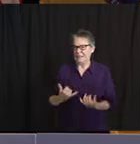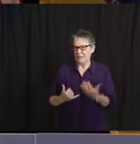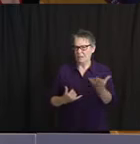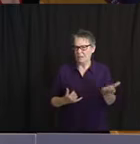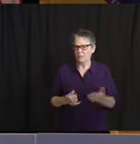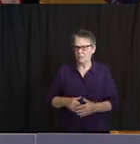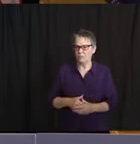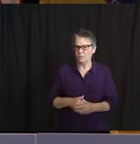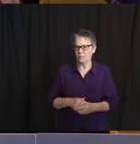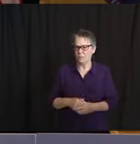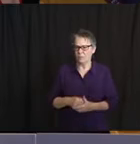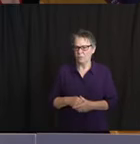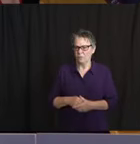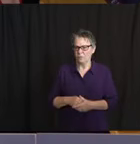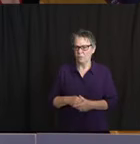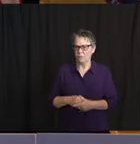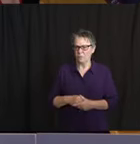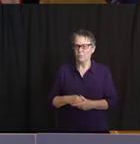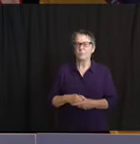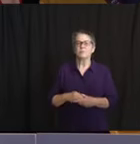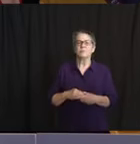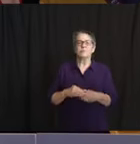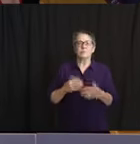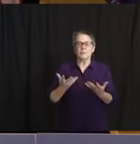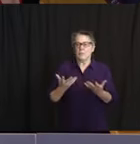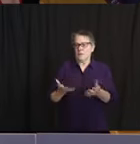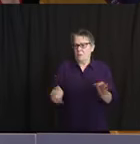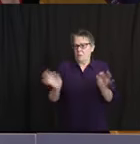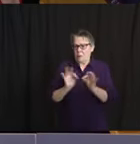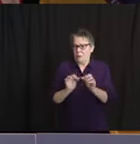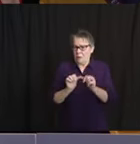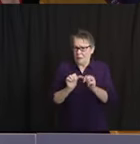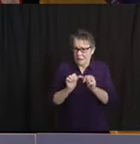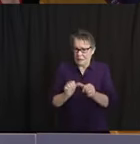all new admissions, discharges, and any symptomatic patients.